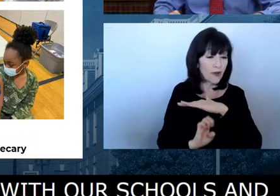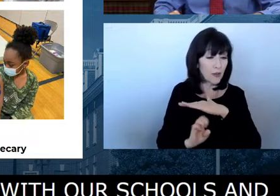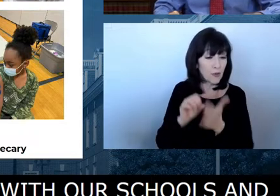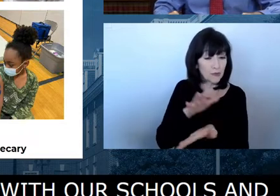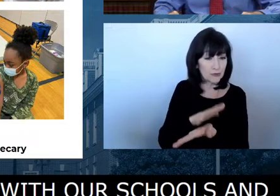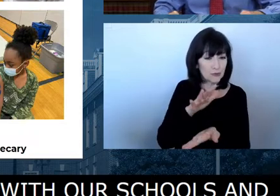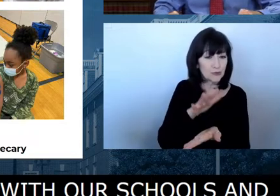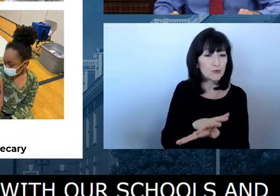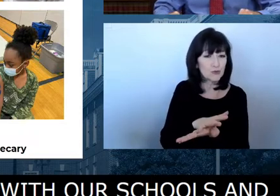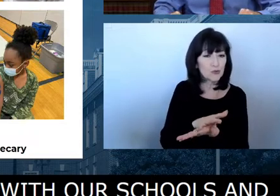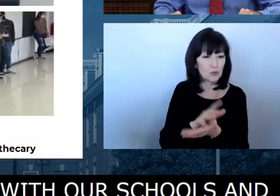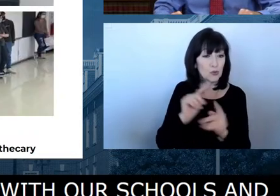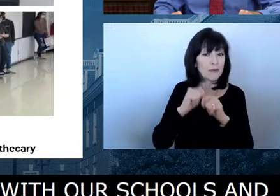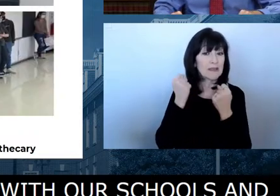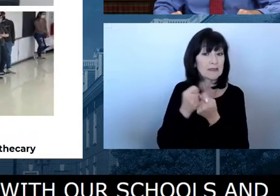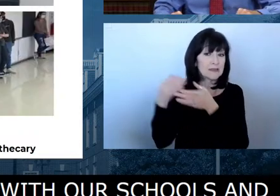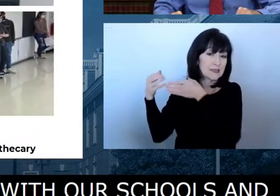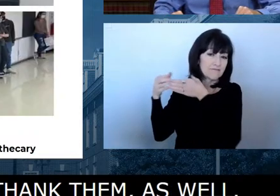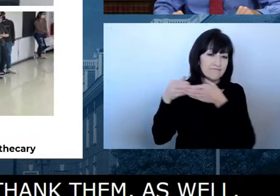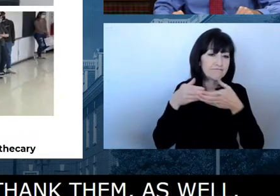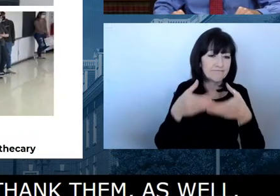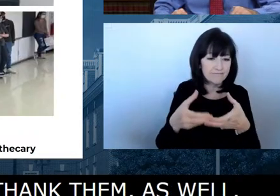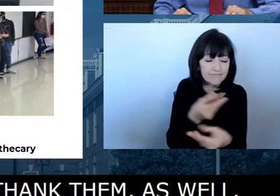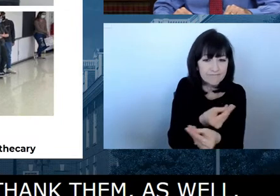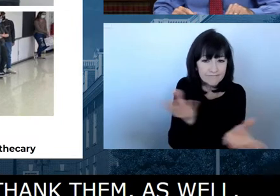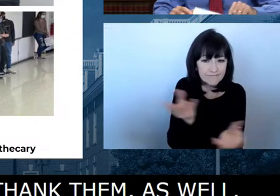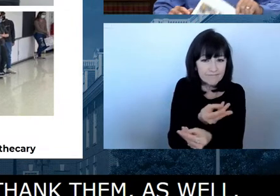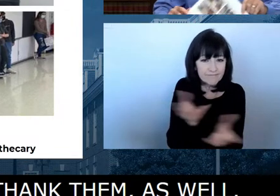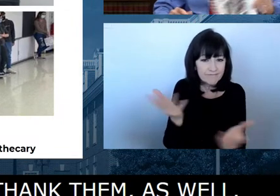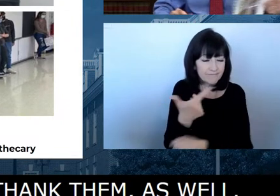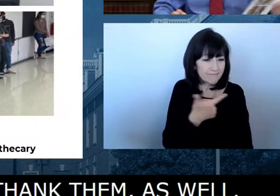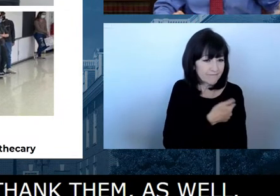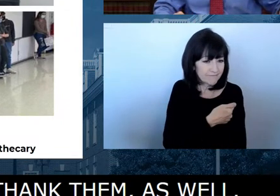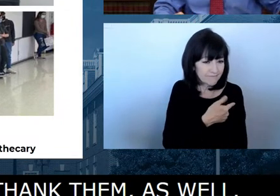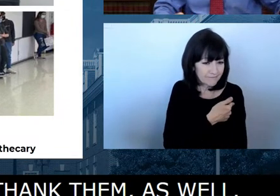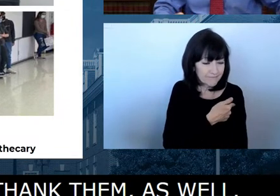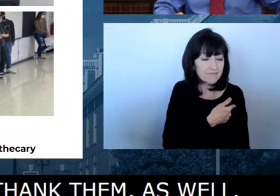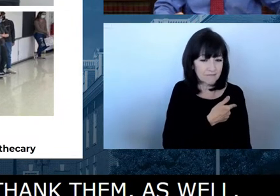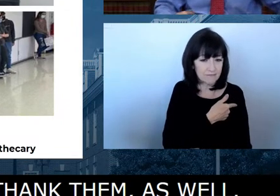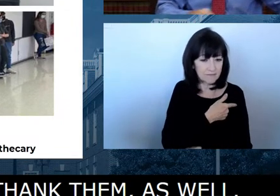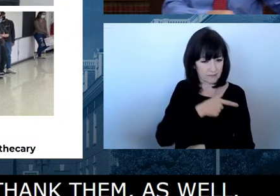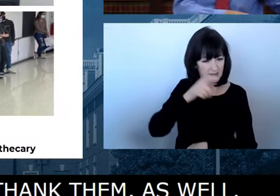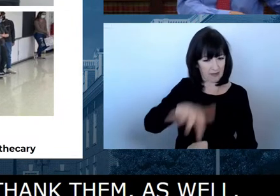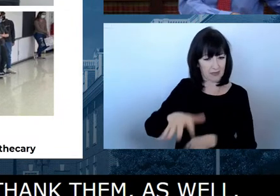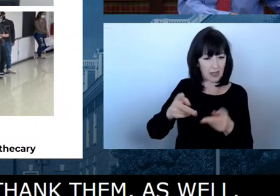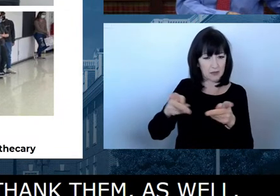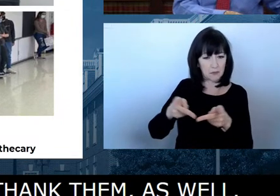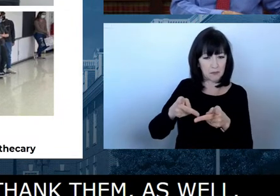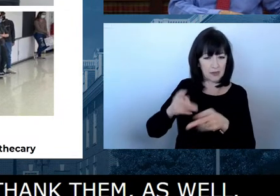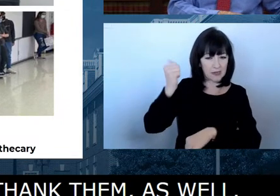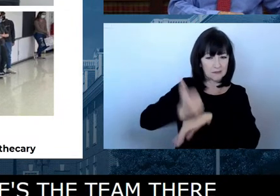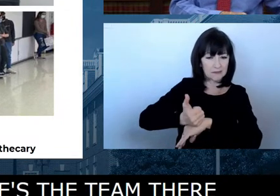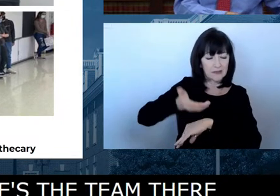COVID-19 vaccines there on site. And then Polytech